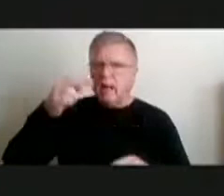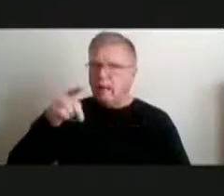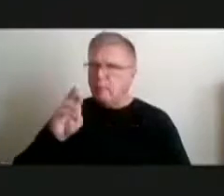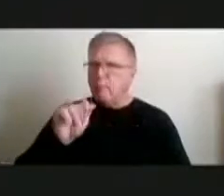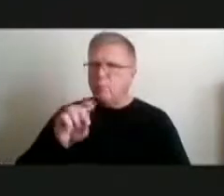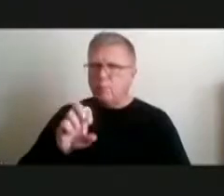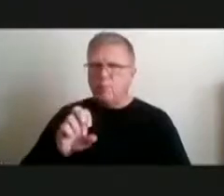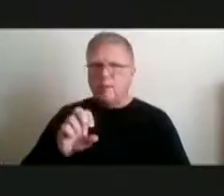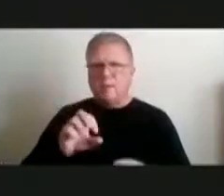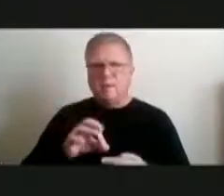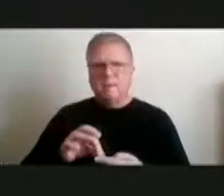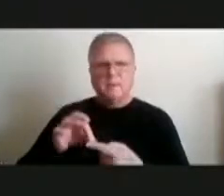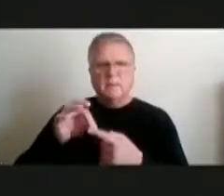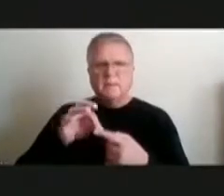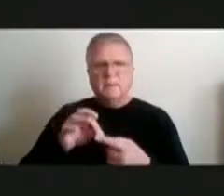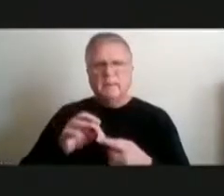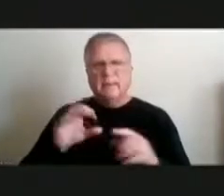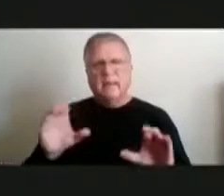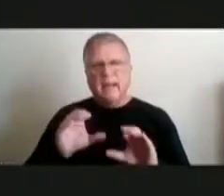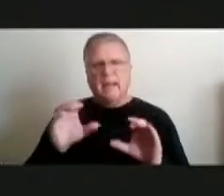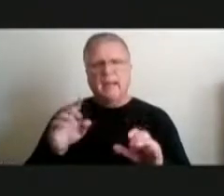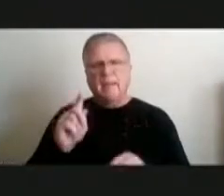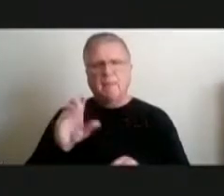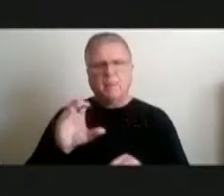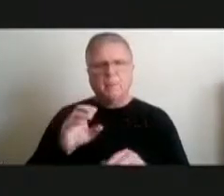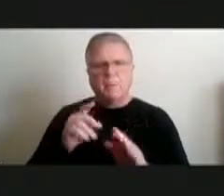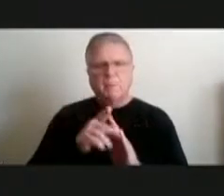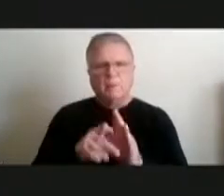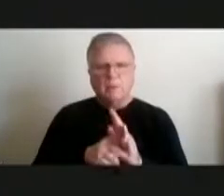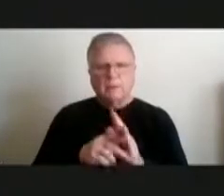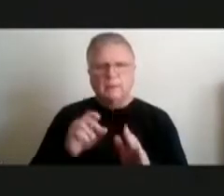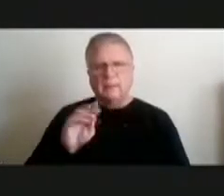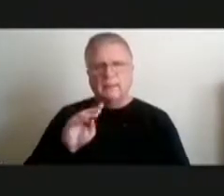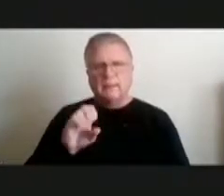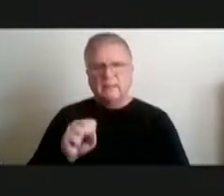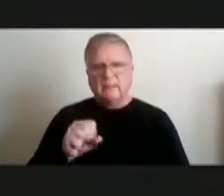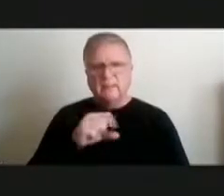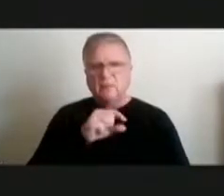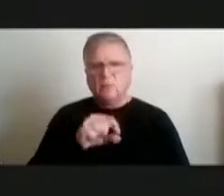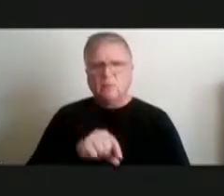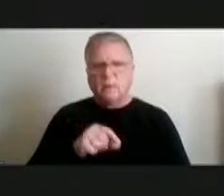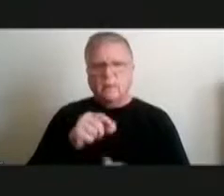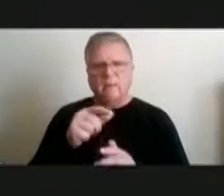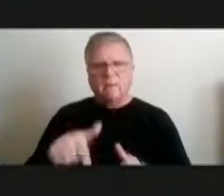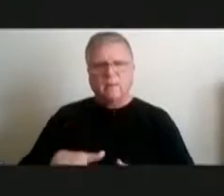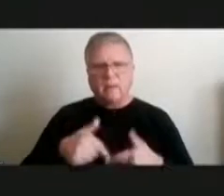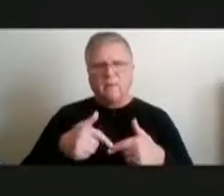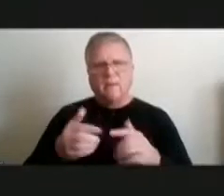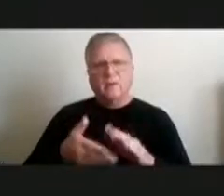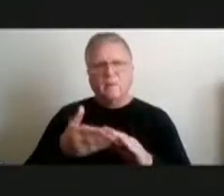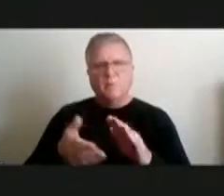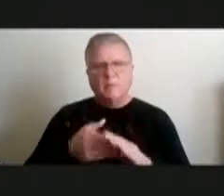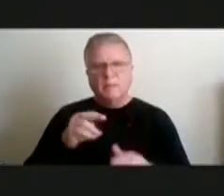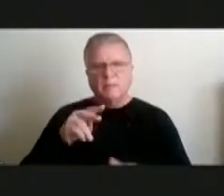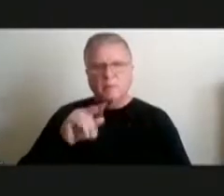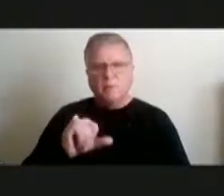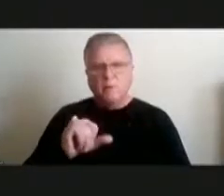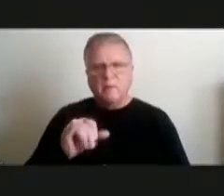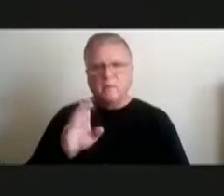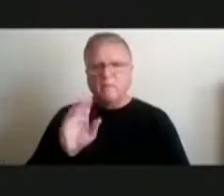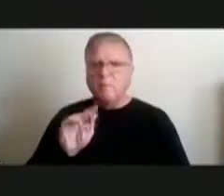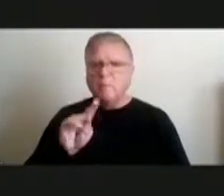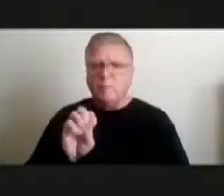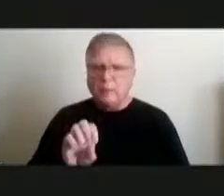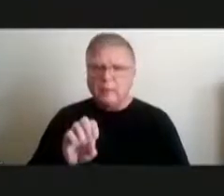public policy city residents quality of life hartman law operates as a quality proactive boutique law firm attracting